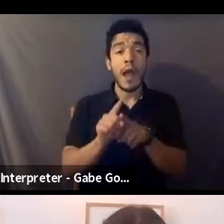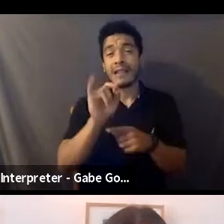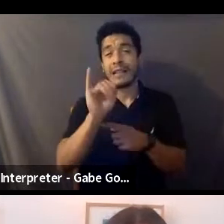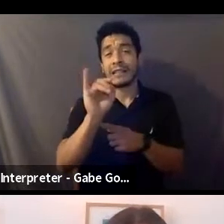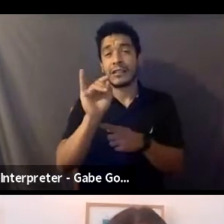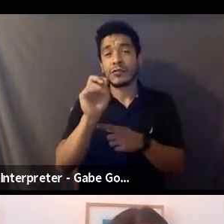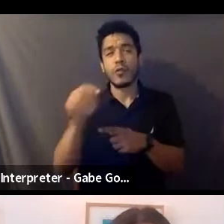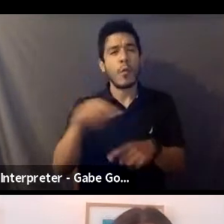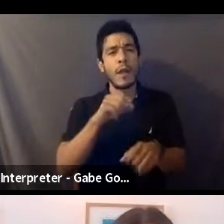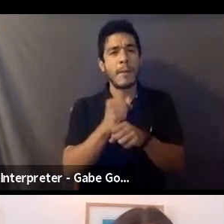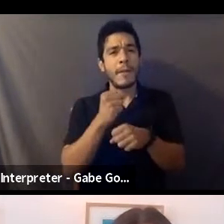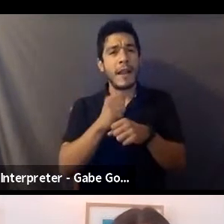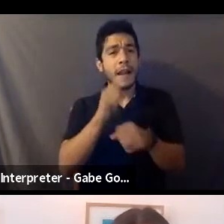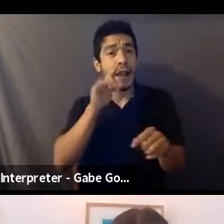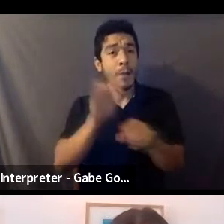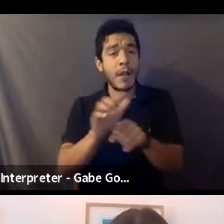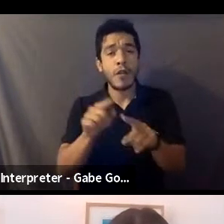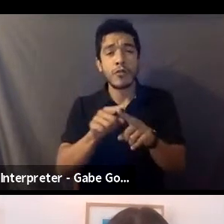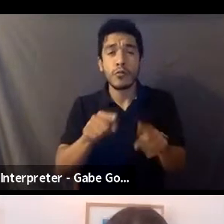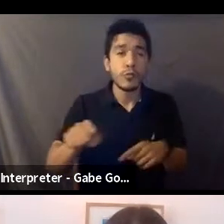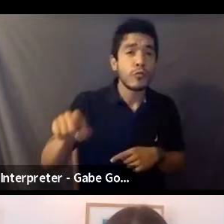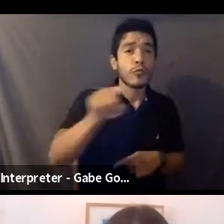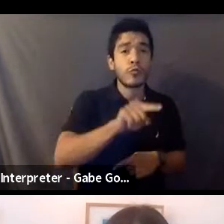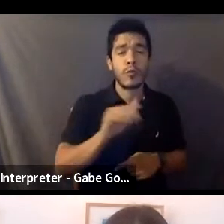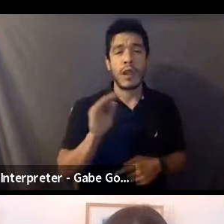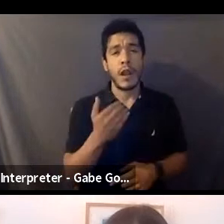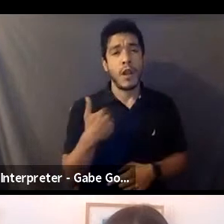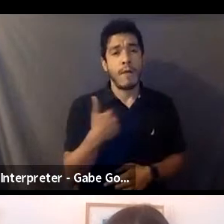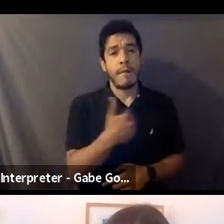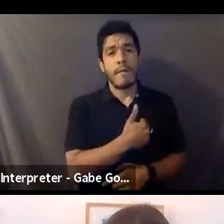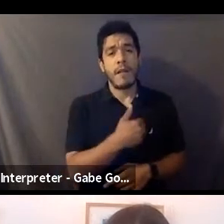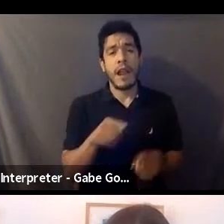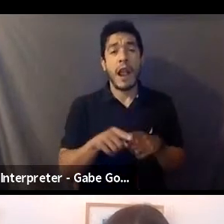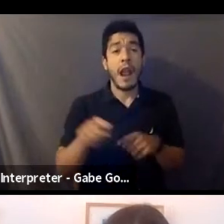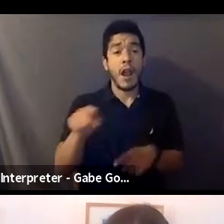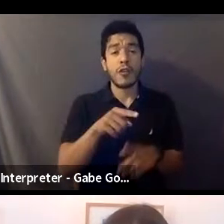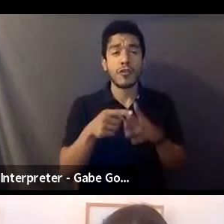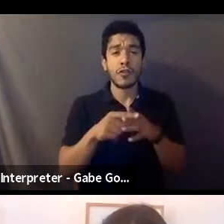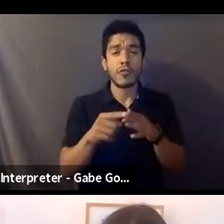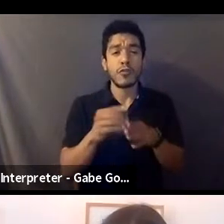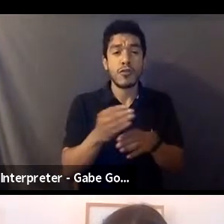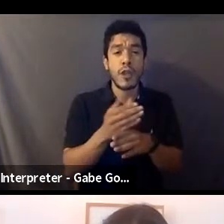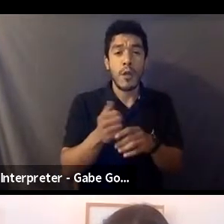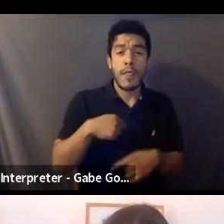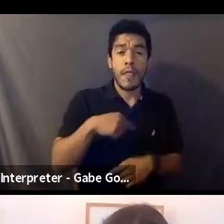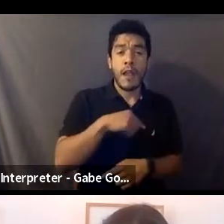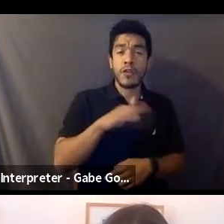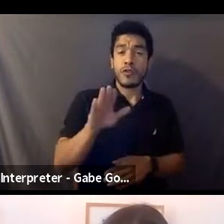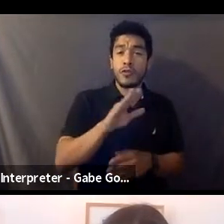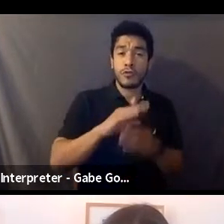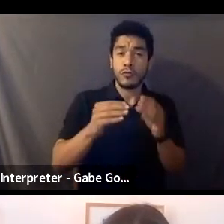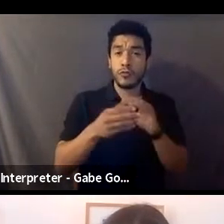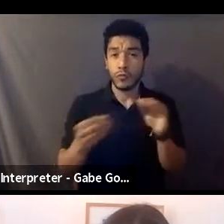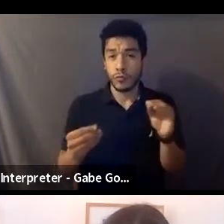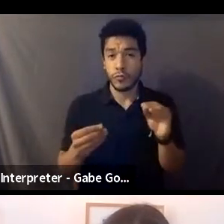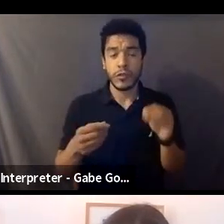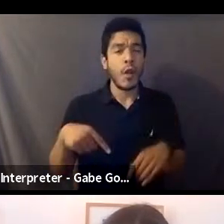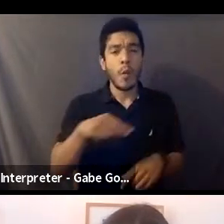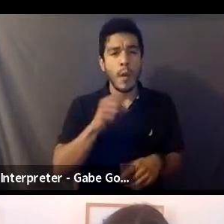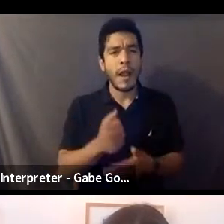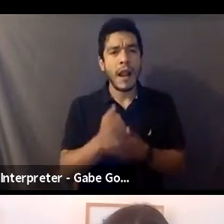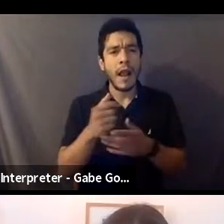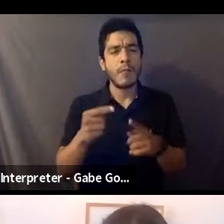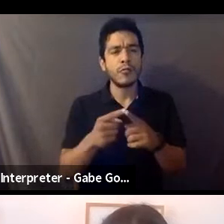to you, our members, as they started to share with us, as you shared with us your stories, that we could help to